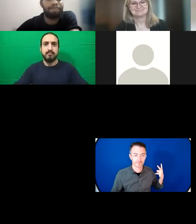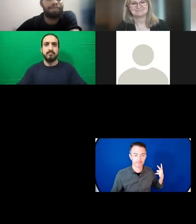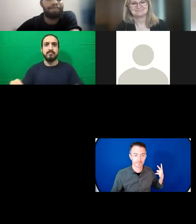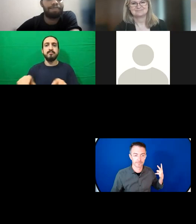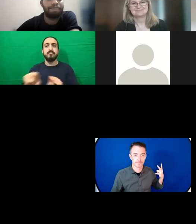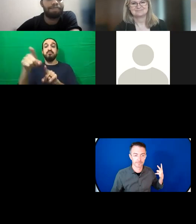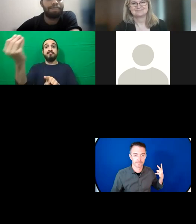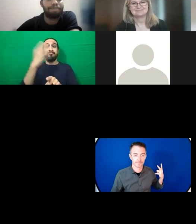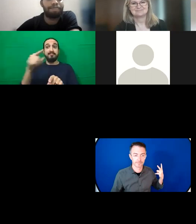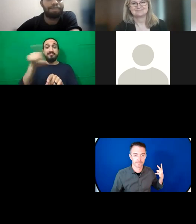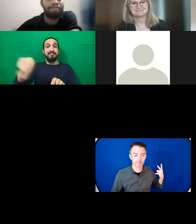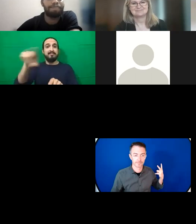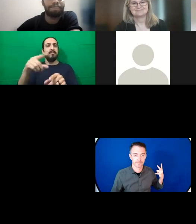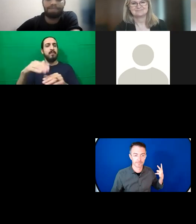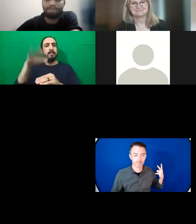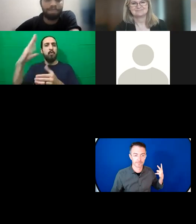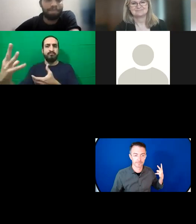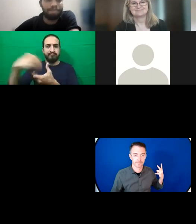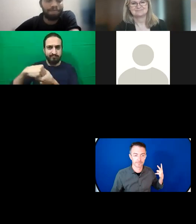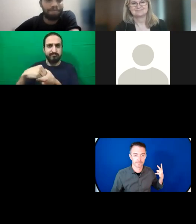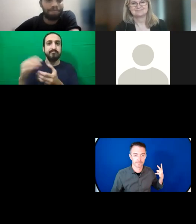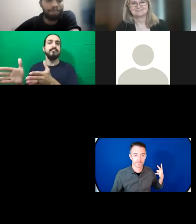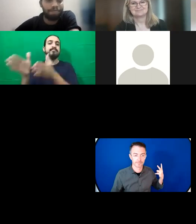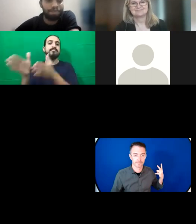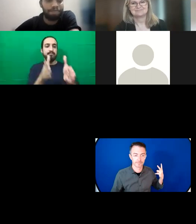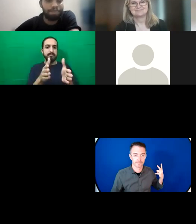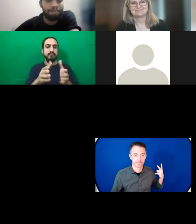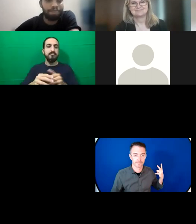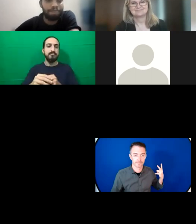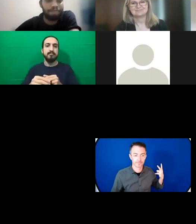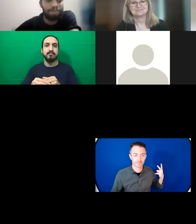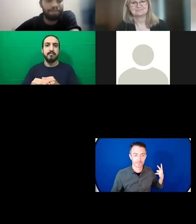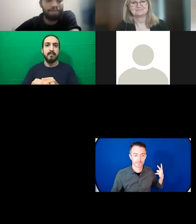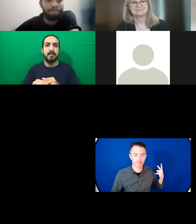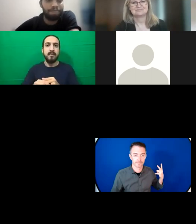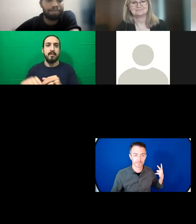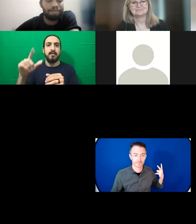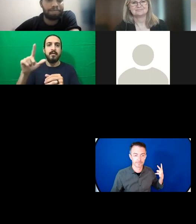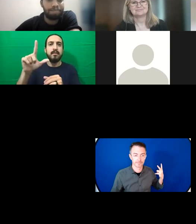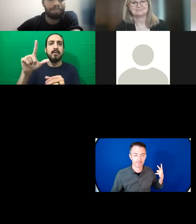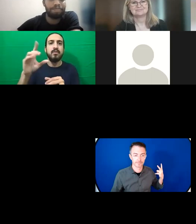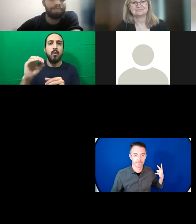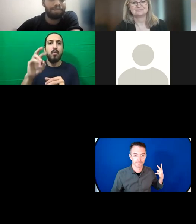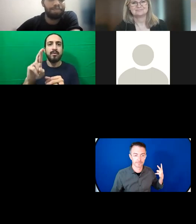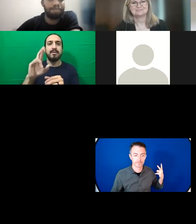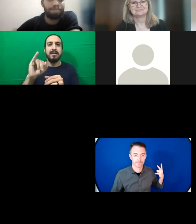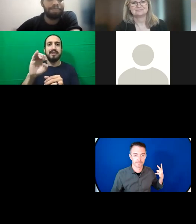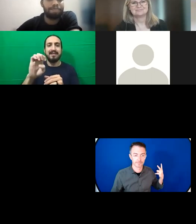Lorelai. Thank you. In recognition of the extreme threat posed by climate change